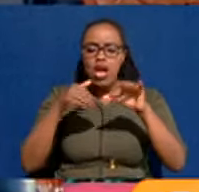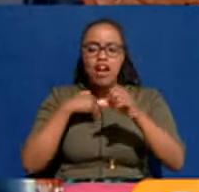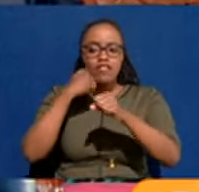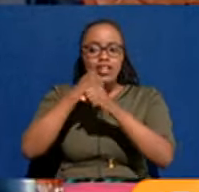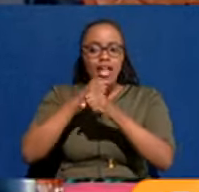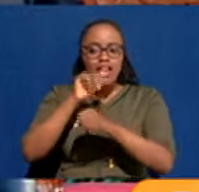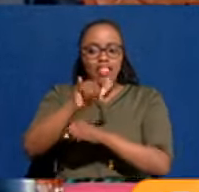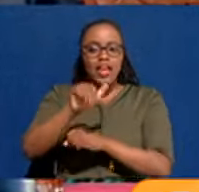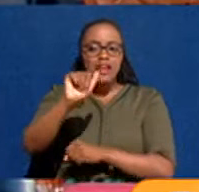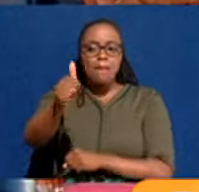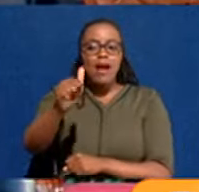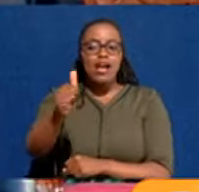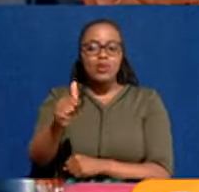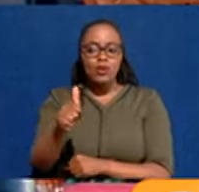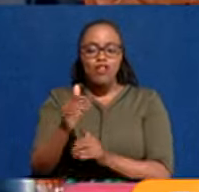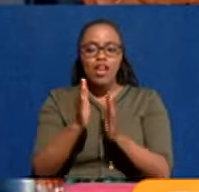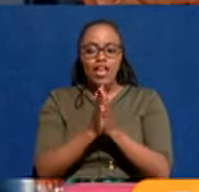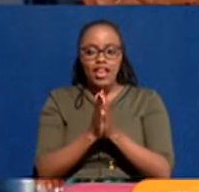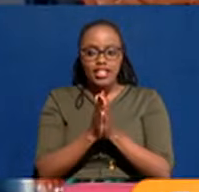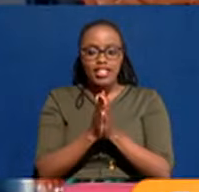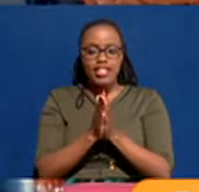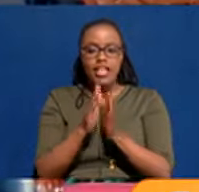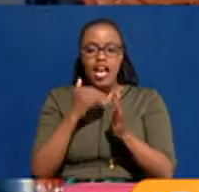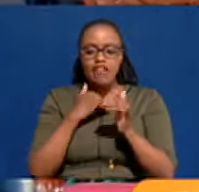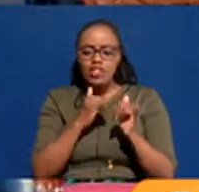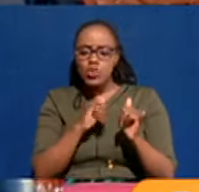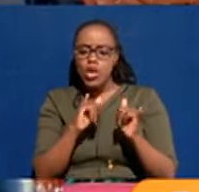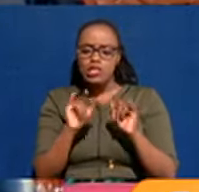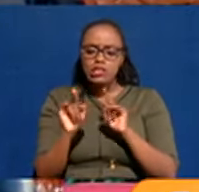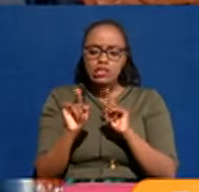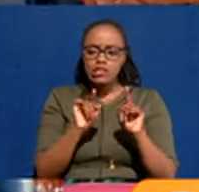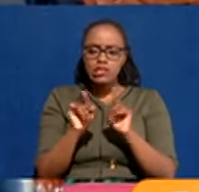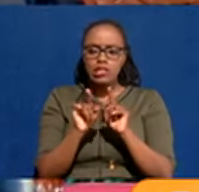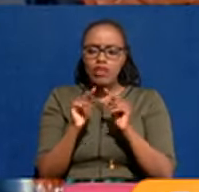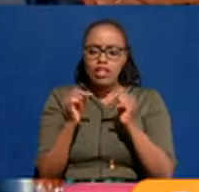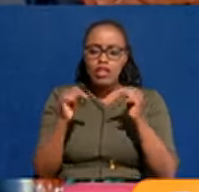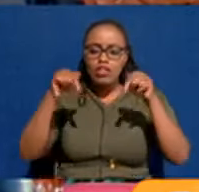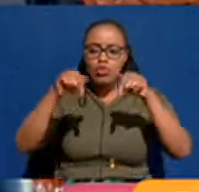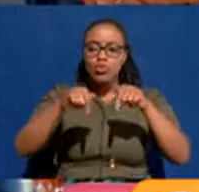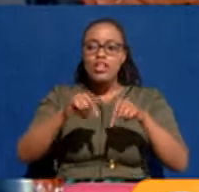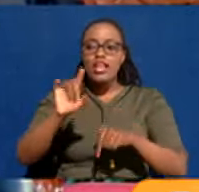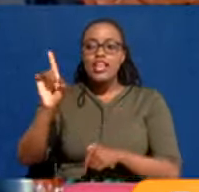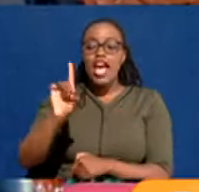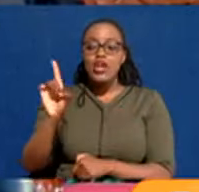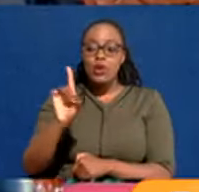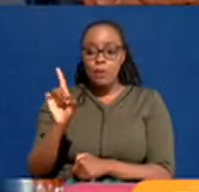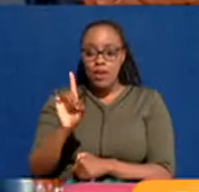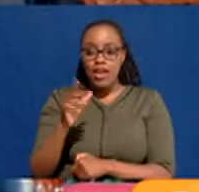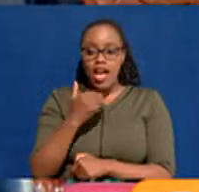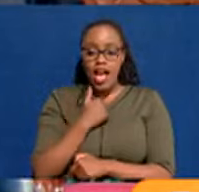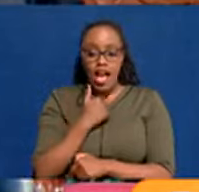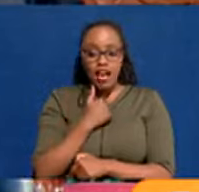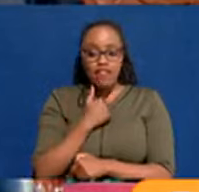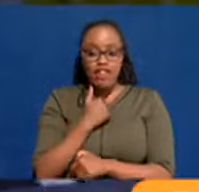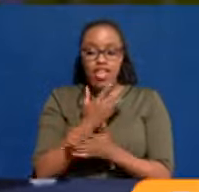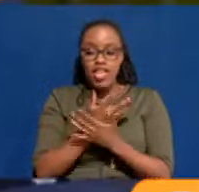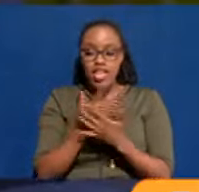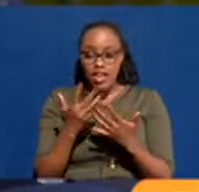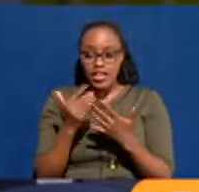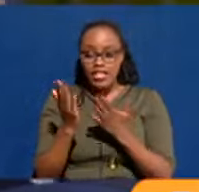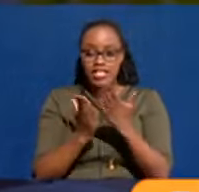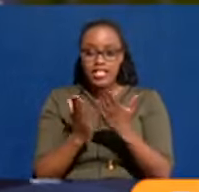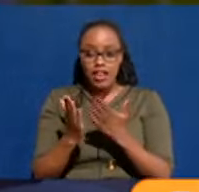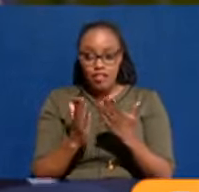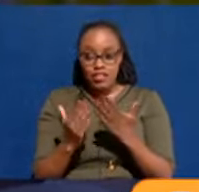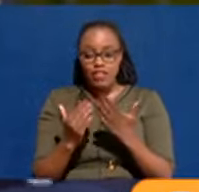done that. And there have been attempts. Counties have resisted it. Today in Nairobi, there is no single service